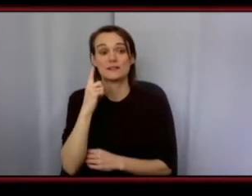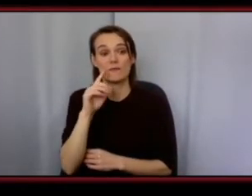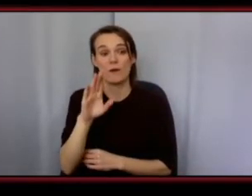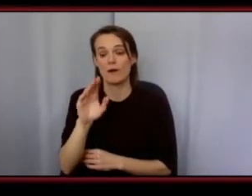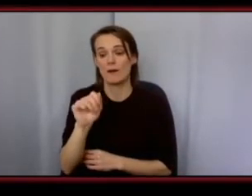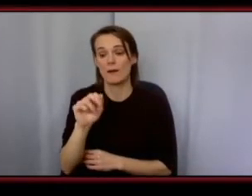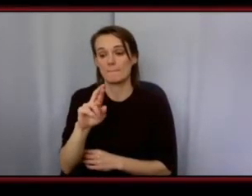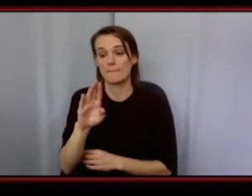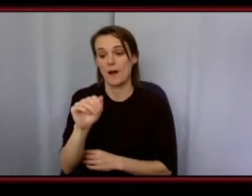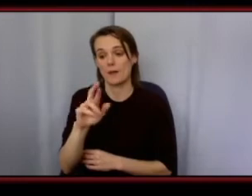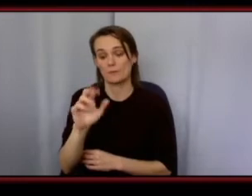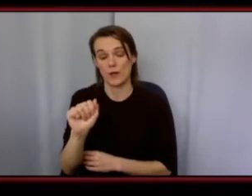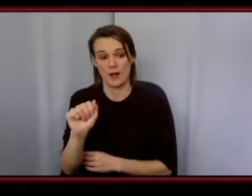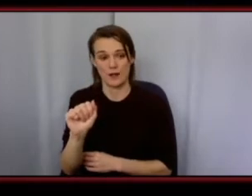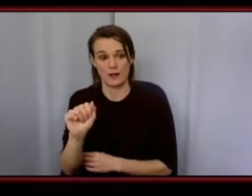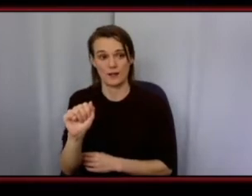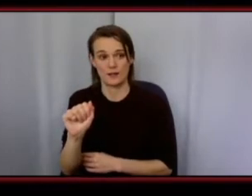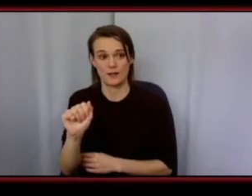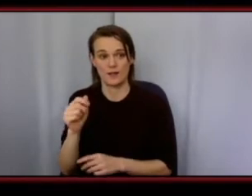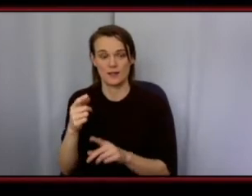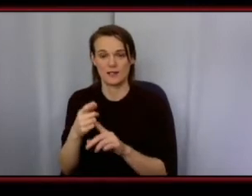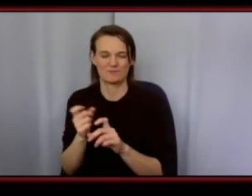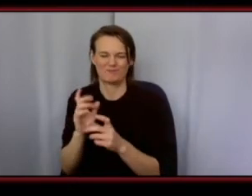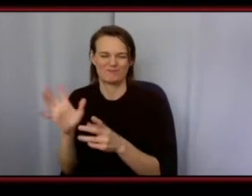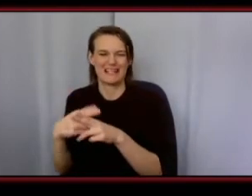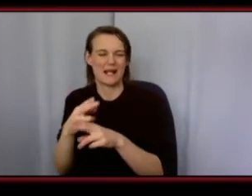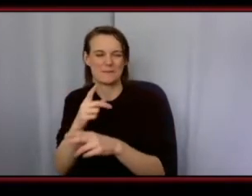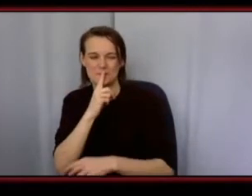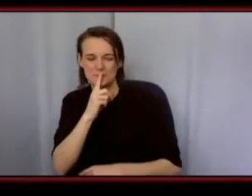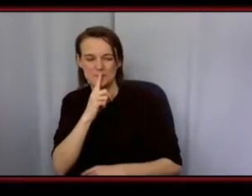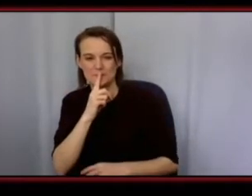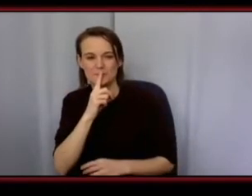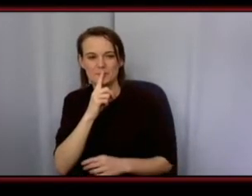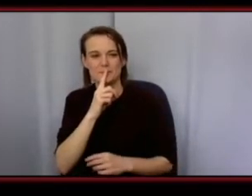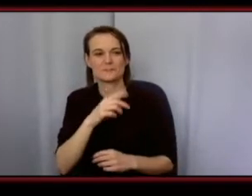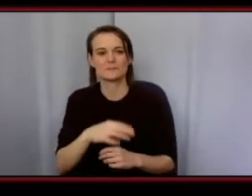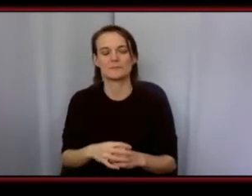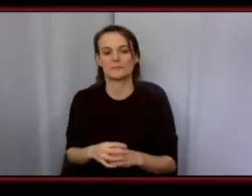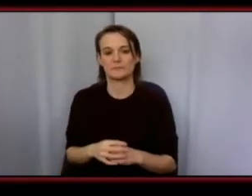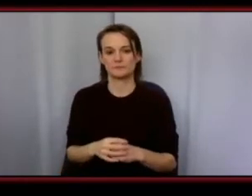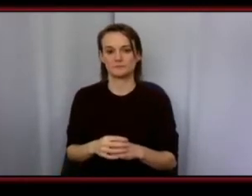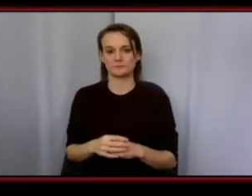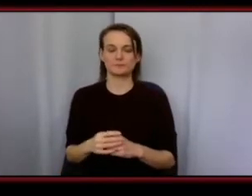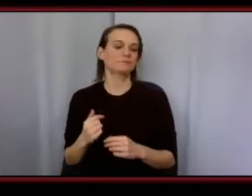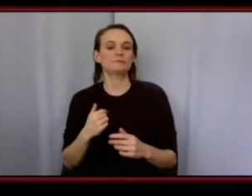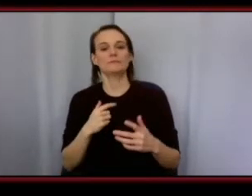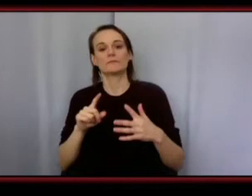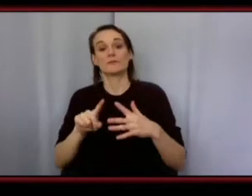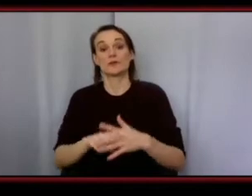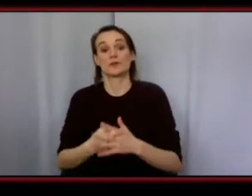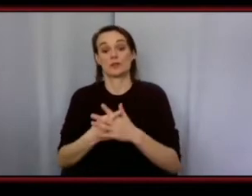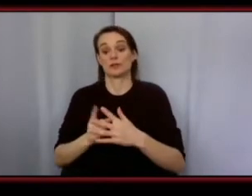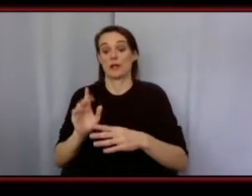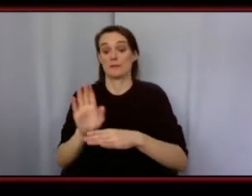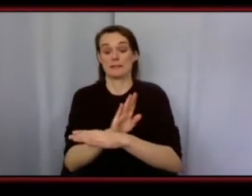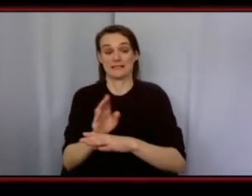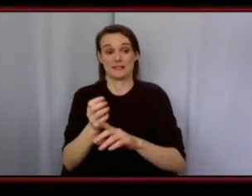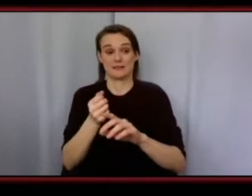um this is from anonymous um is it practical to start a business from saved out personal money